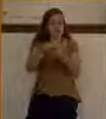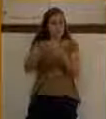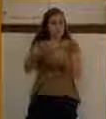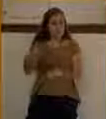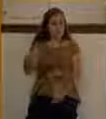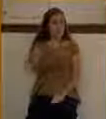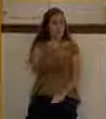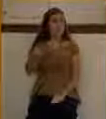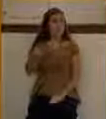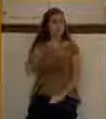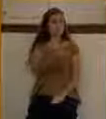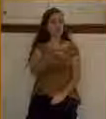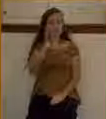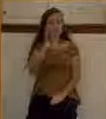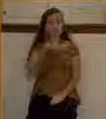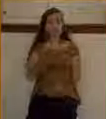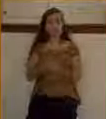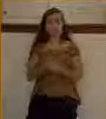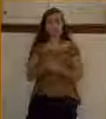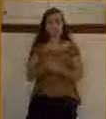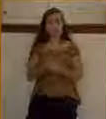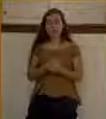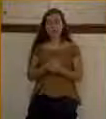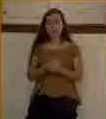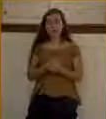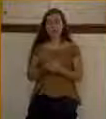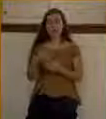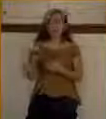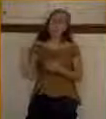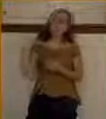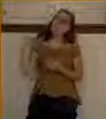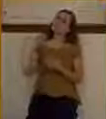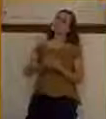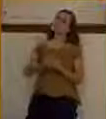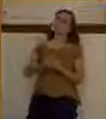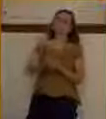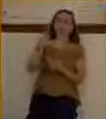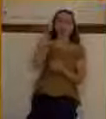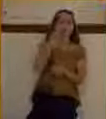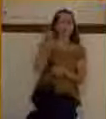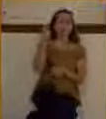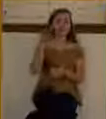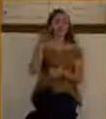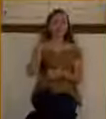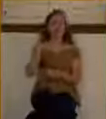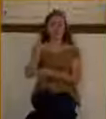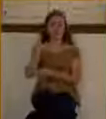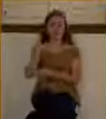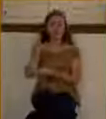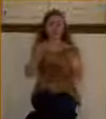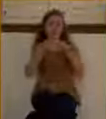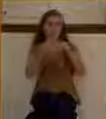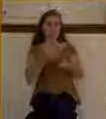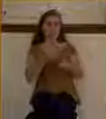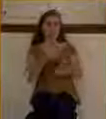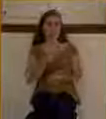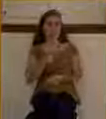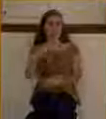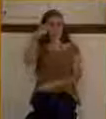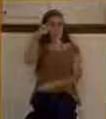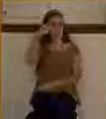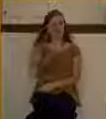he was a permanent fixture there. In fact, the very reason that I think Mark names him is because he was well-known, perhaps, in that area